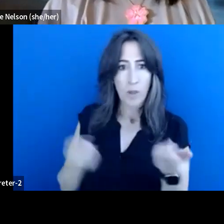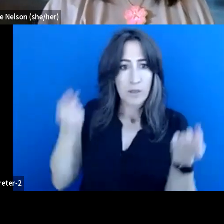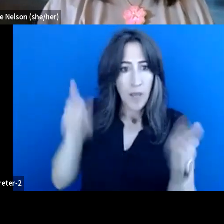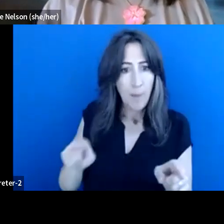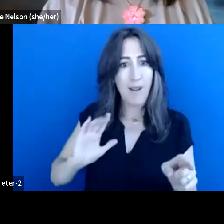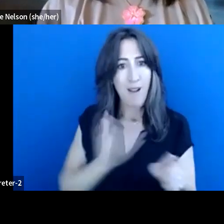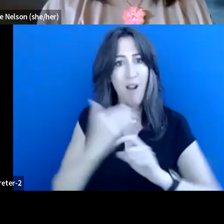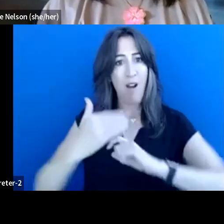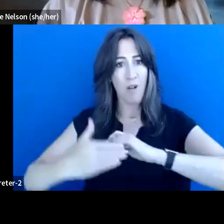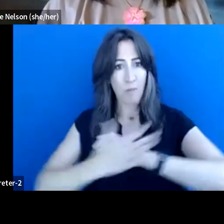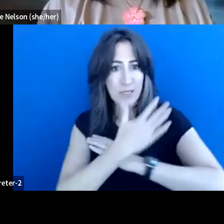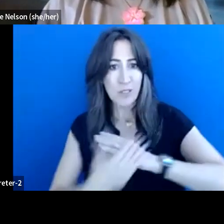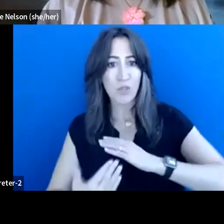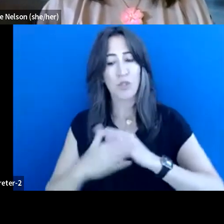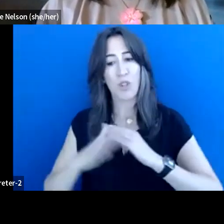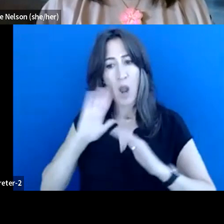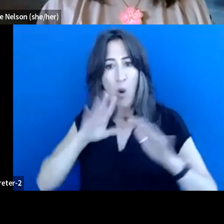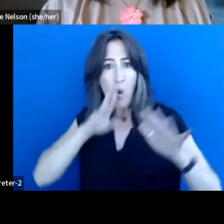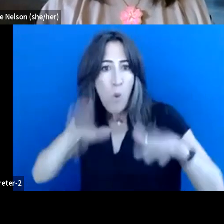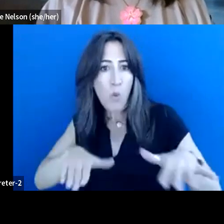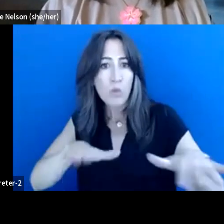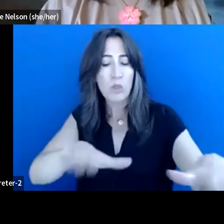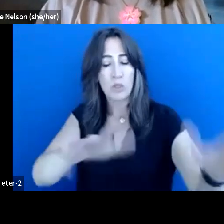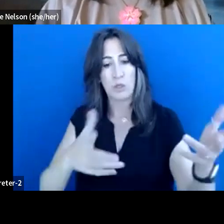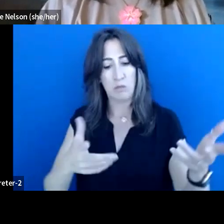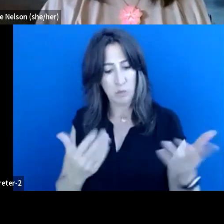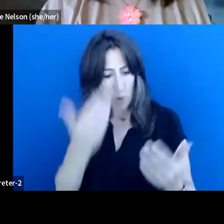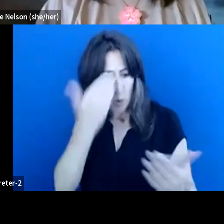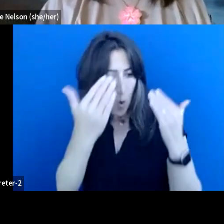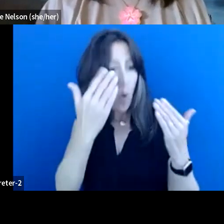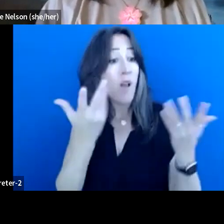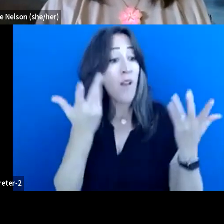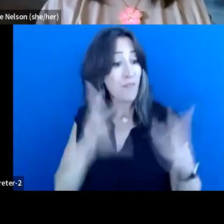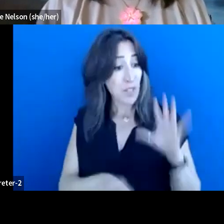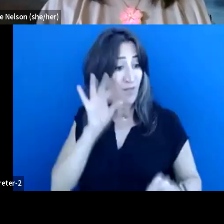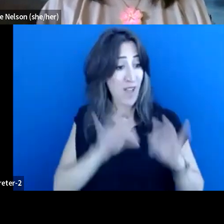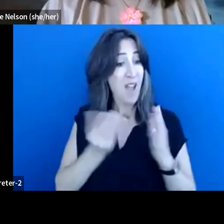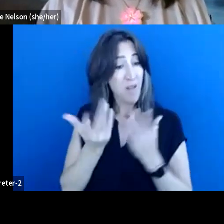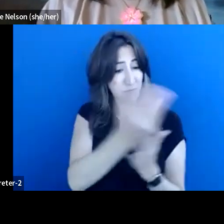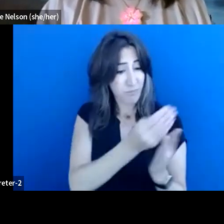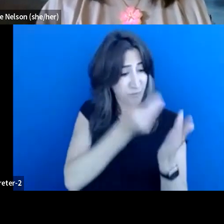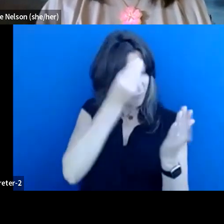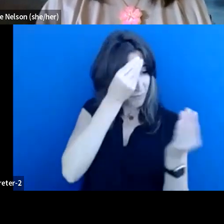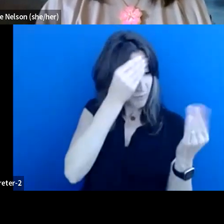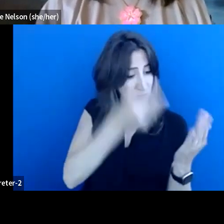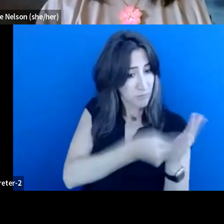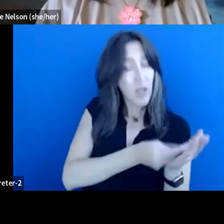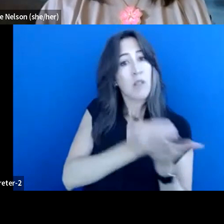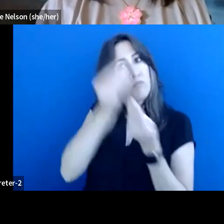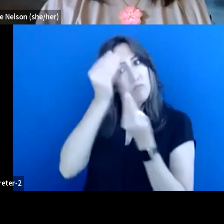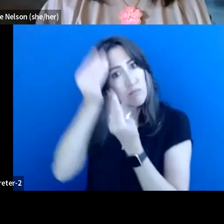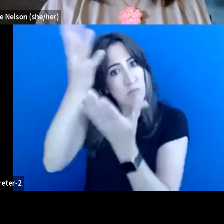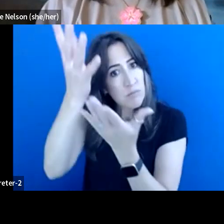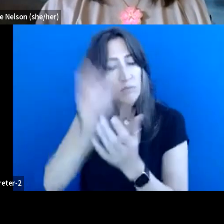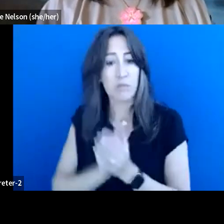isn't data, we share that data so that they can make good decisions when it comes to fishing. And it's an